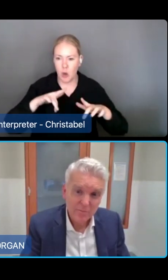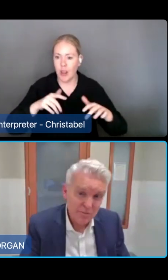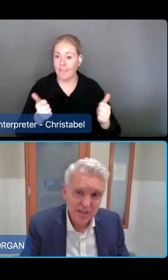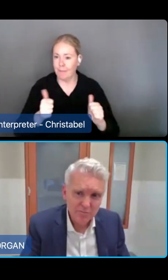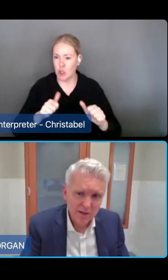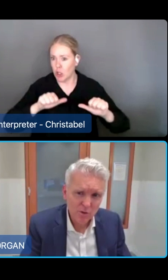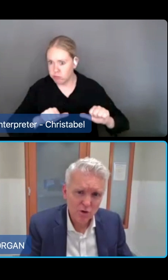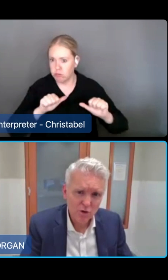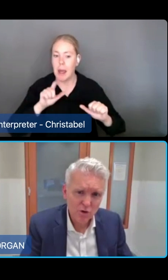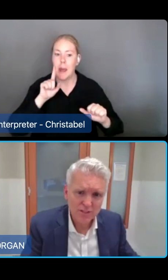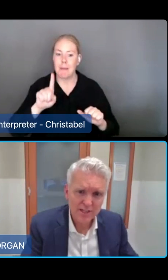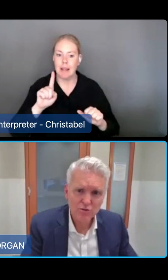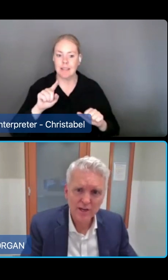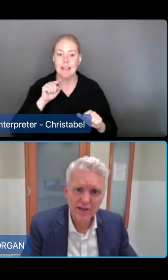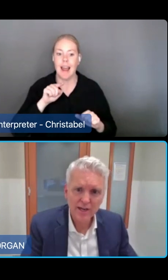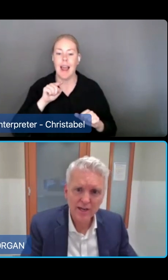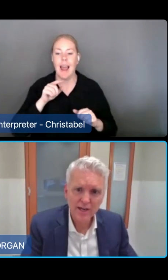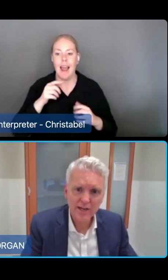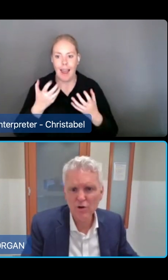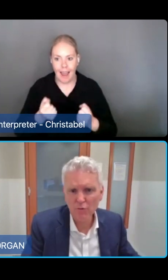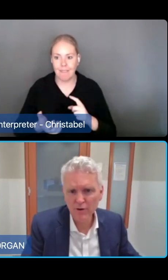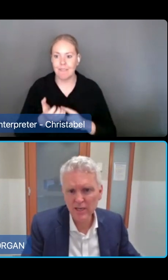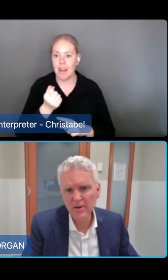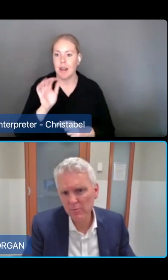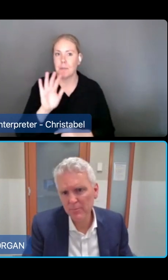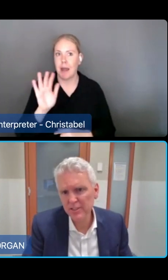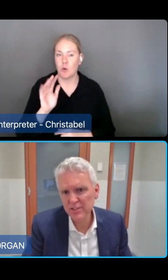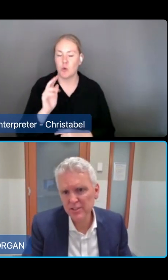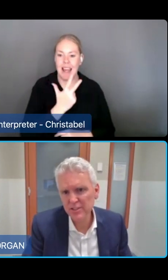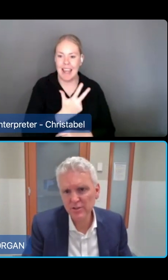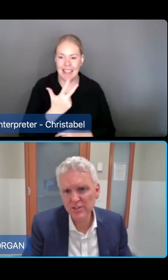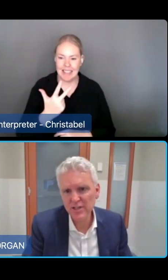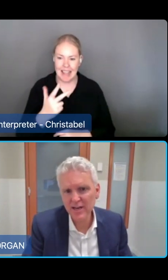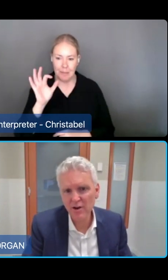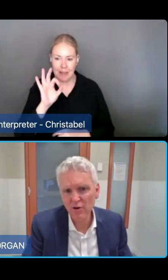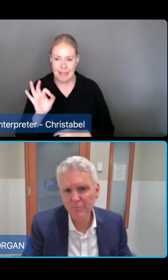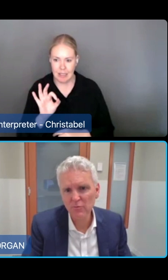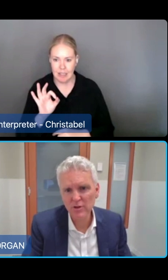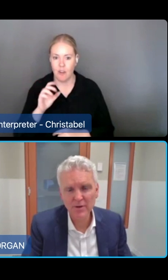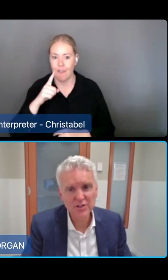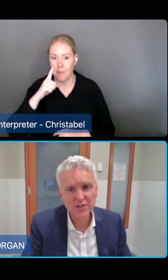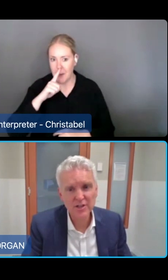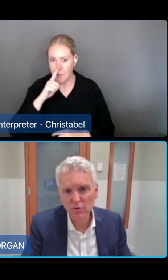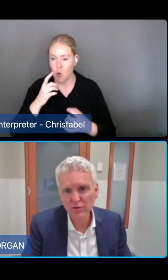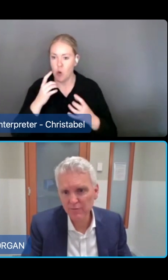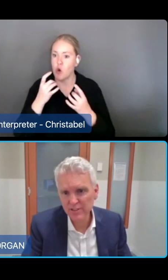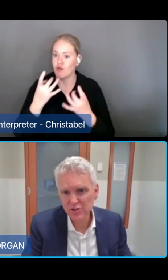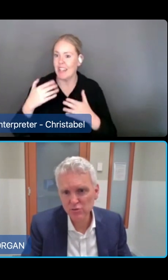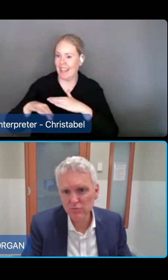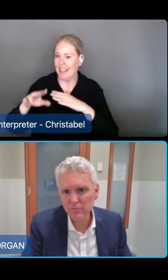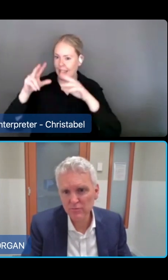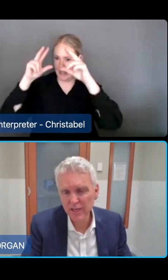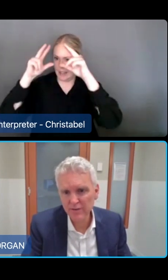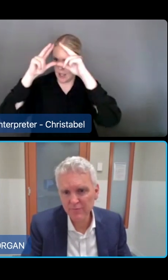88% of people who enter residential care would not really be able to be supported safely at home with a budget equal to their